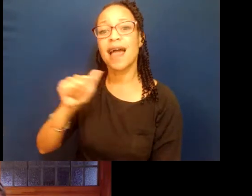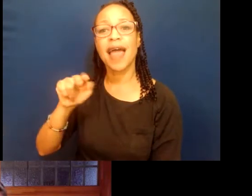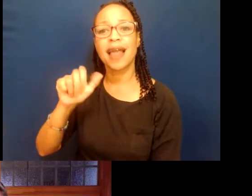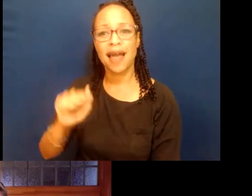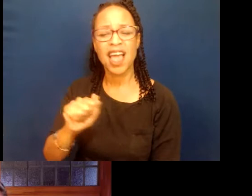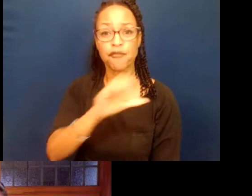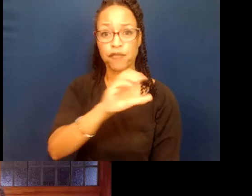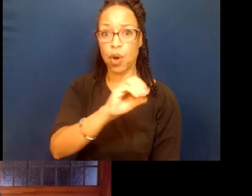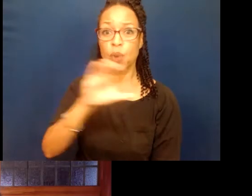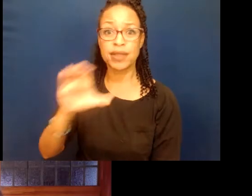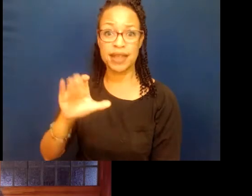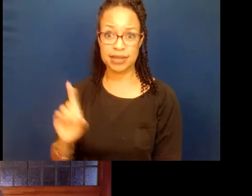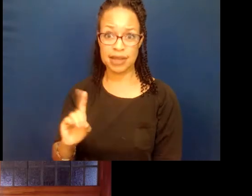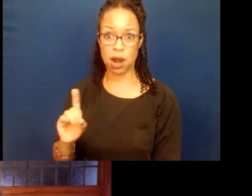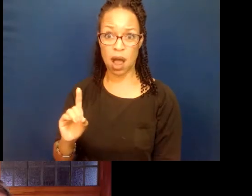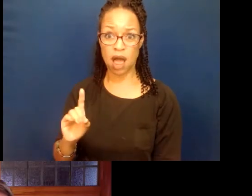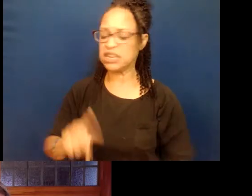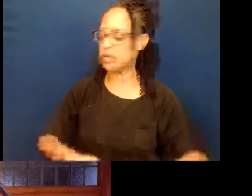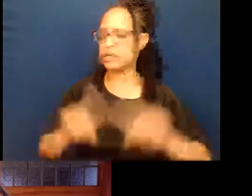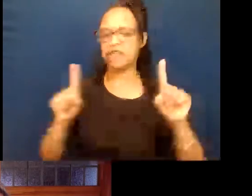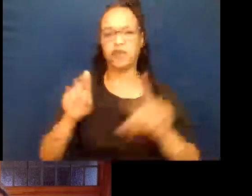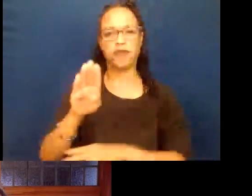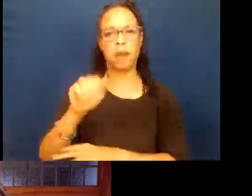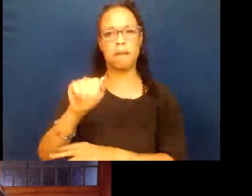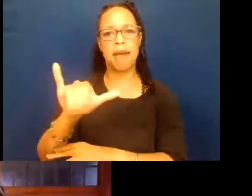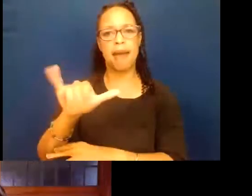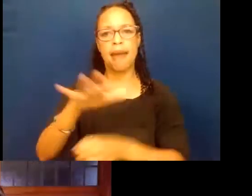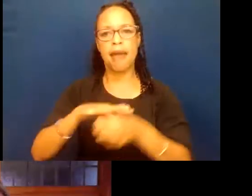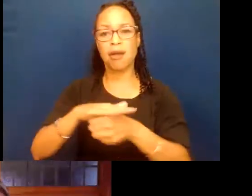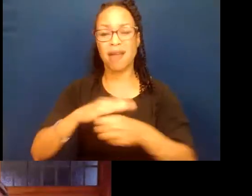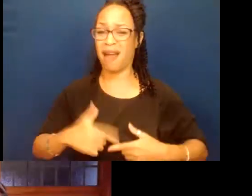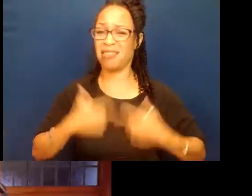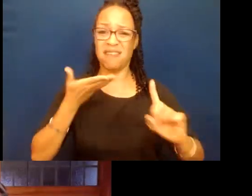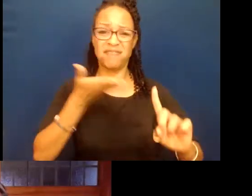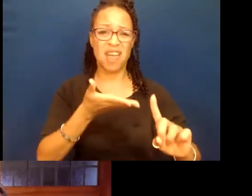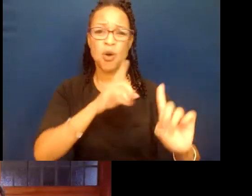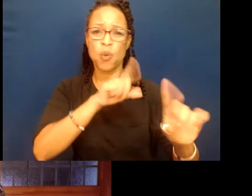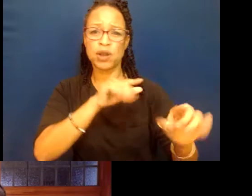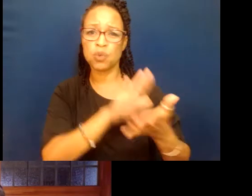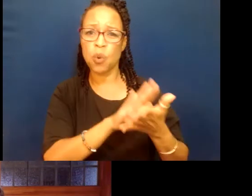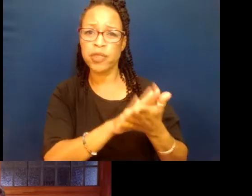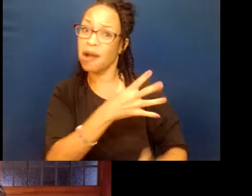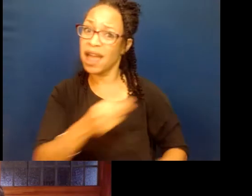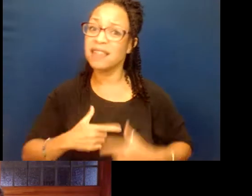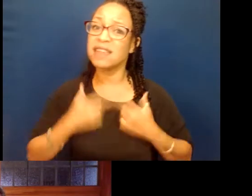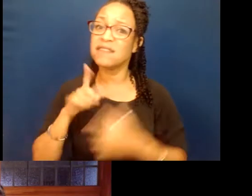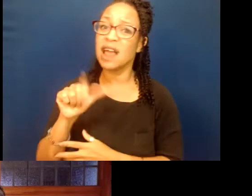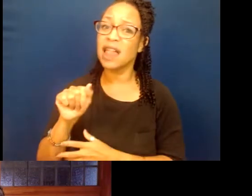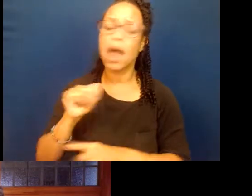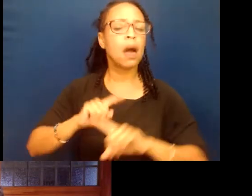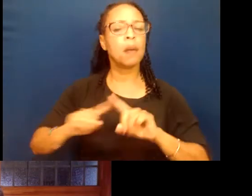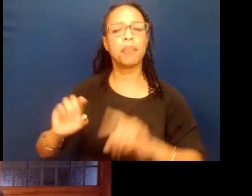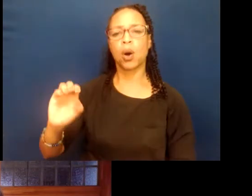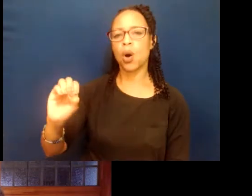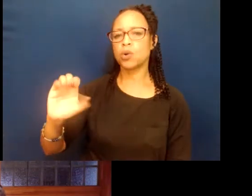different than being a Democrat in the Bay Area. You know, I've lived there, went to school there, and lived in L.A. as well. Here in Orange County, we're surrounded